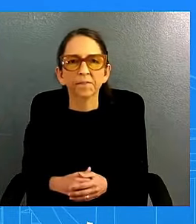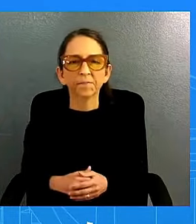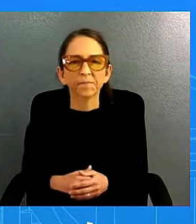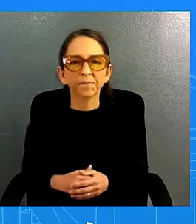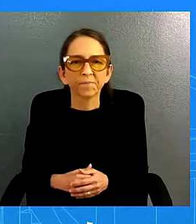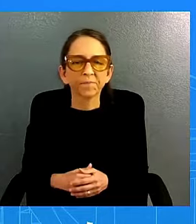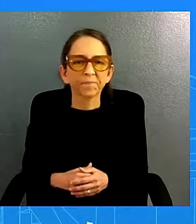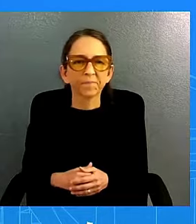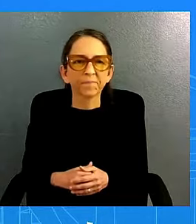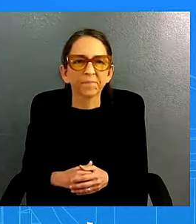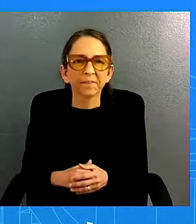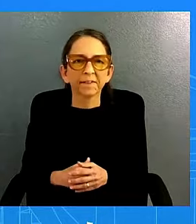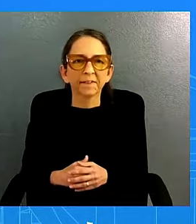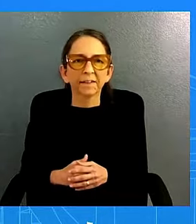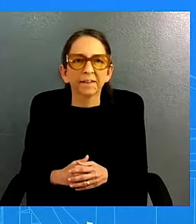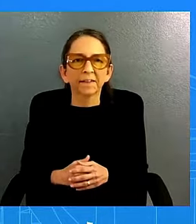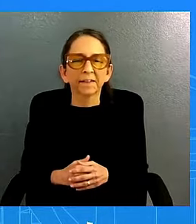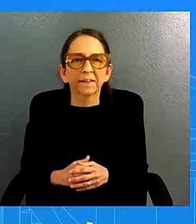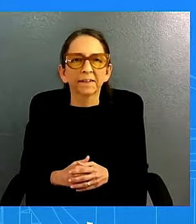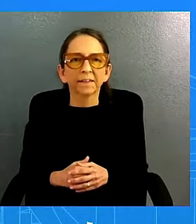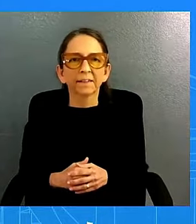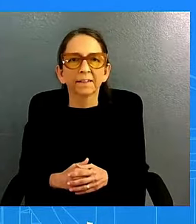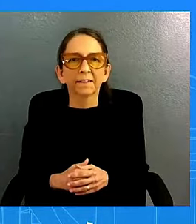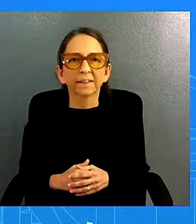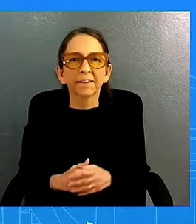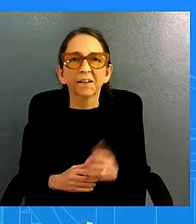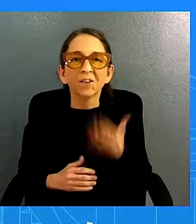all right good afternoon everyone